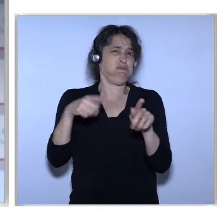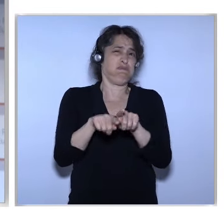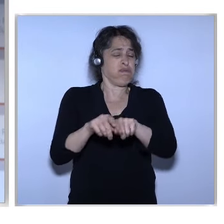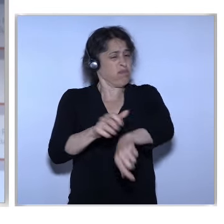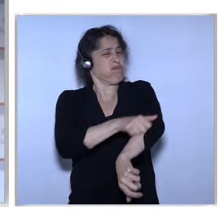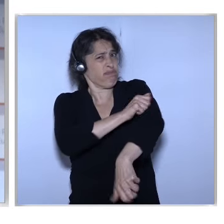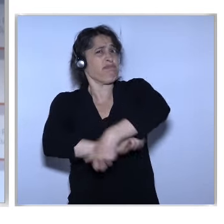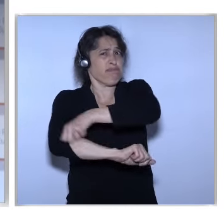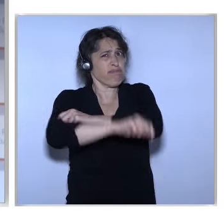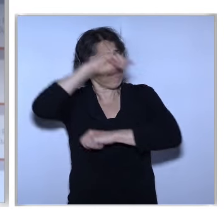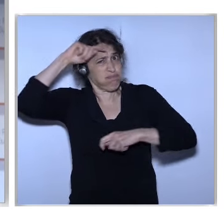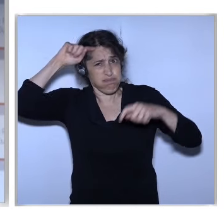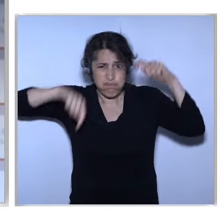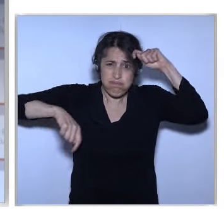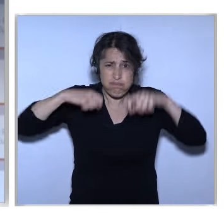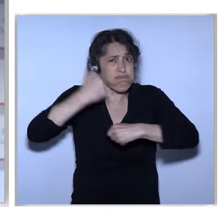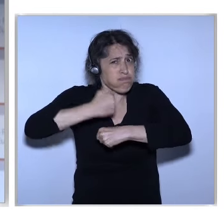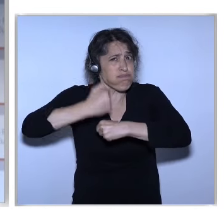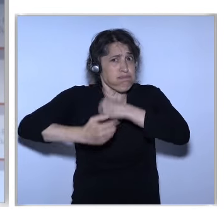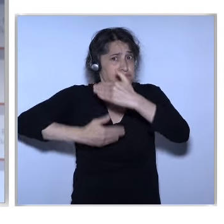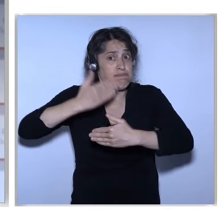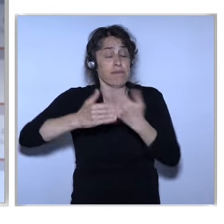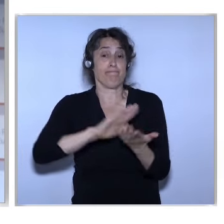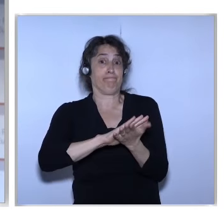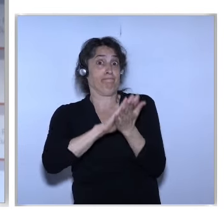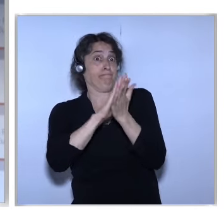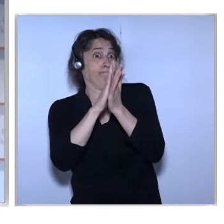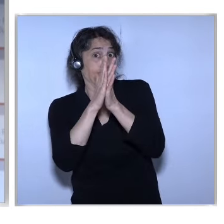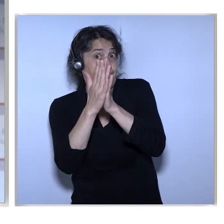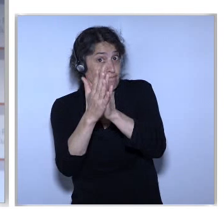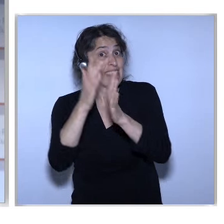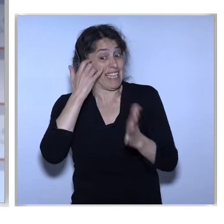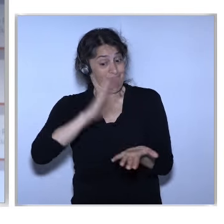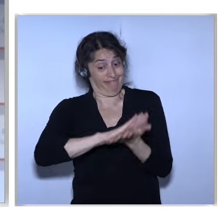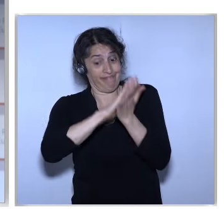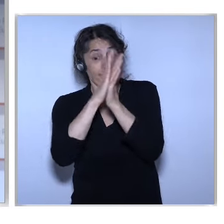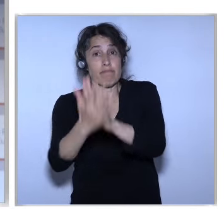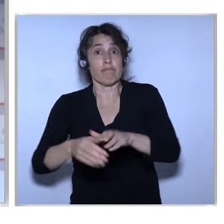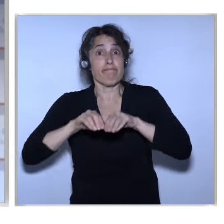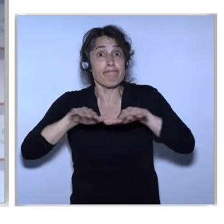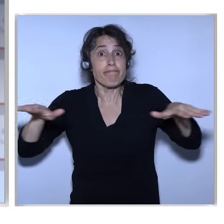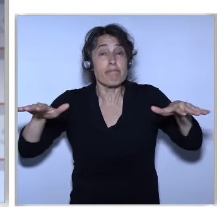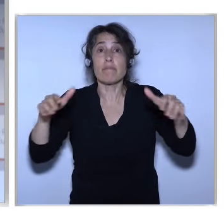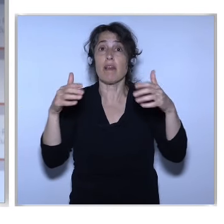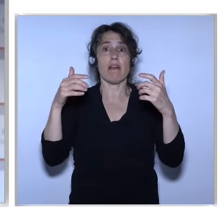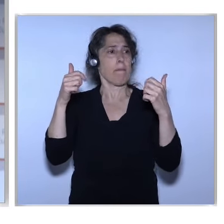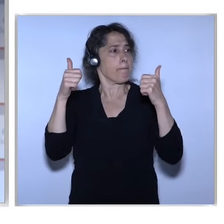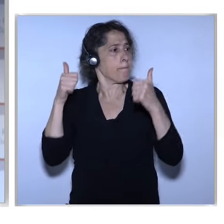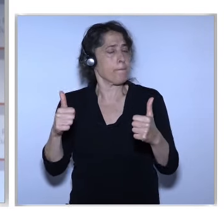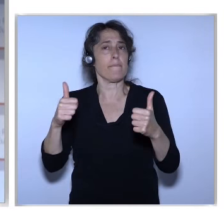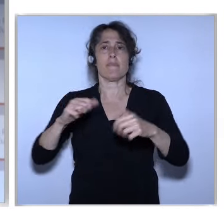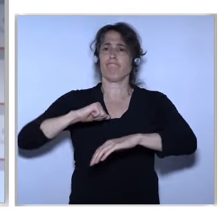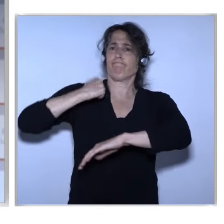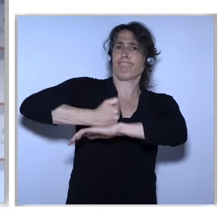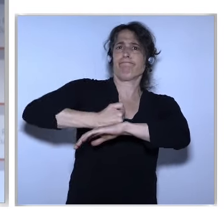To be successful in this struggle Leadership is the key Europe